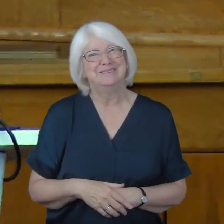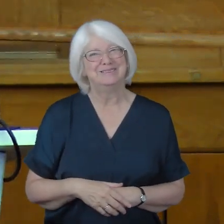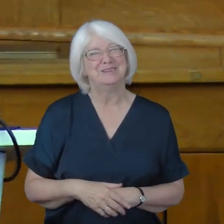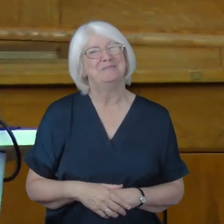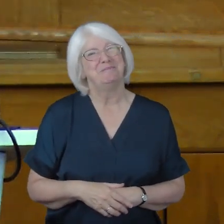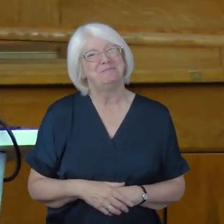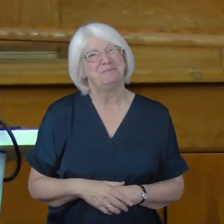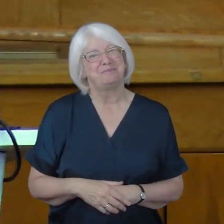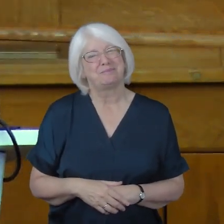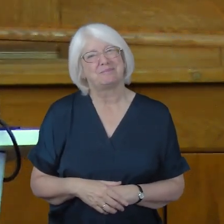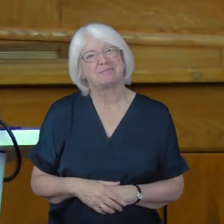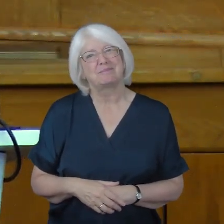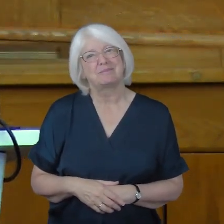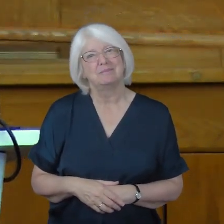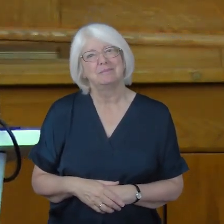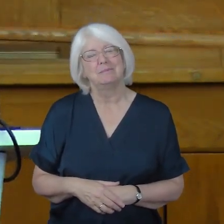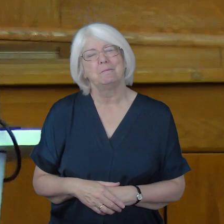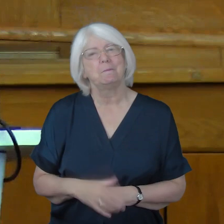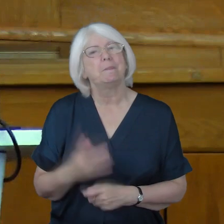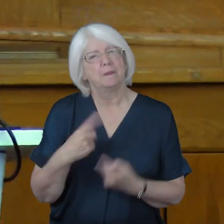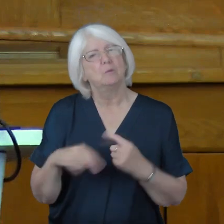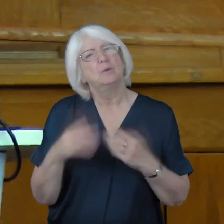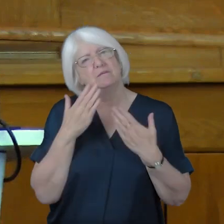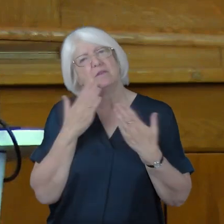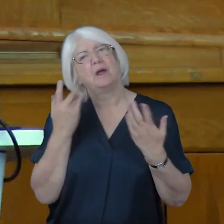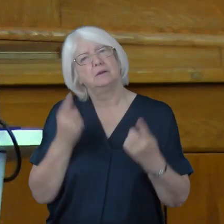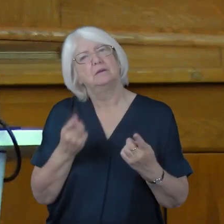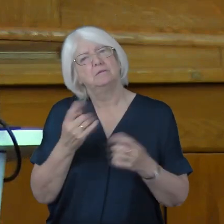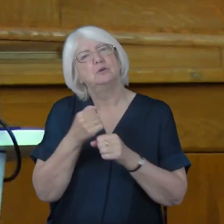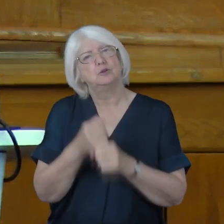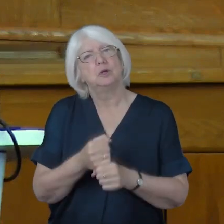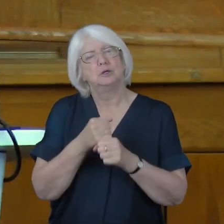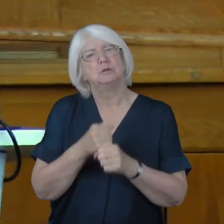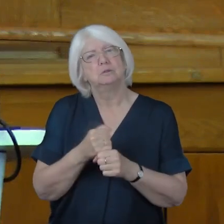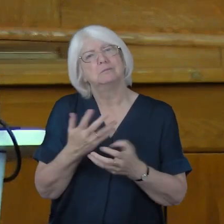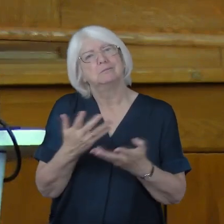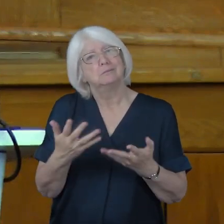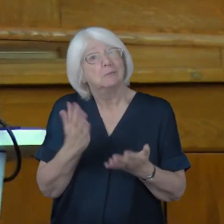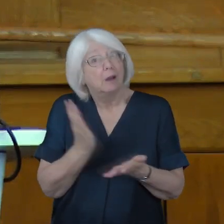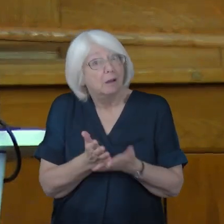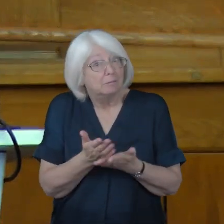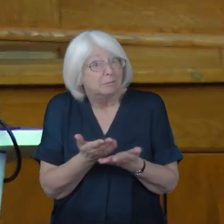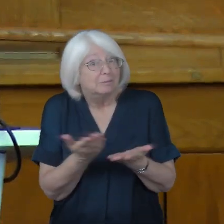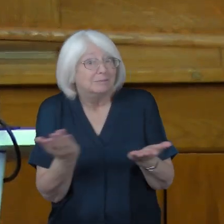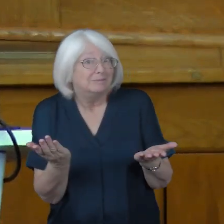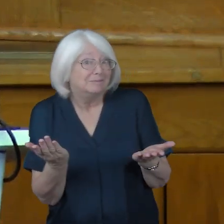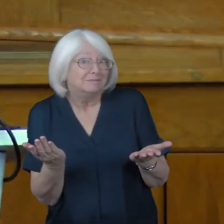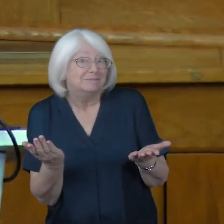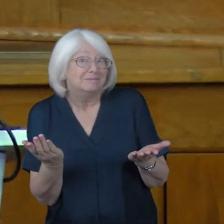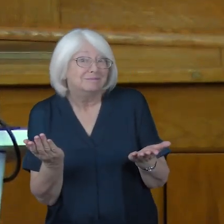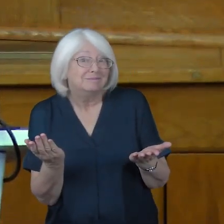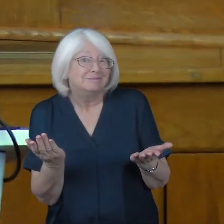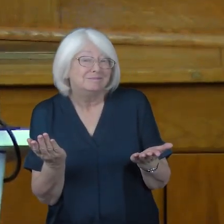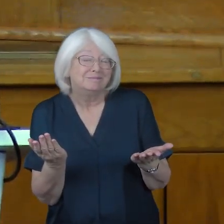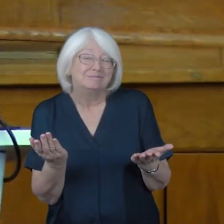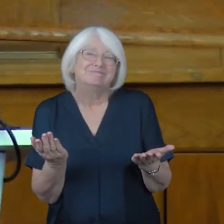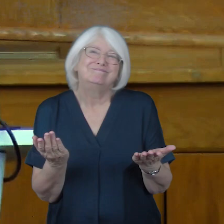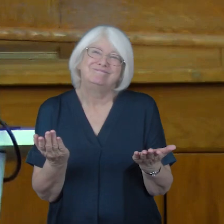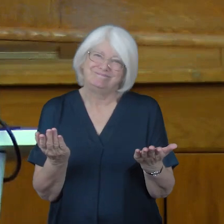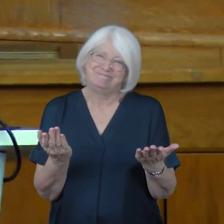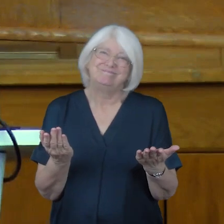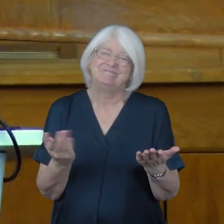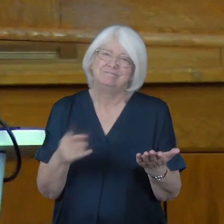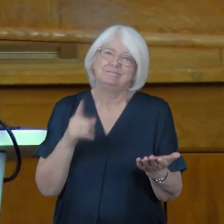How much we give thanks for this church, don't we? It has loved